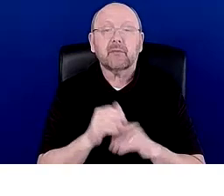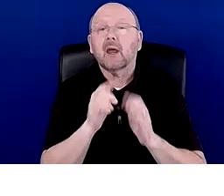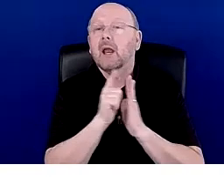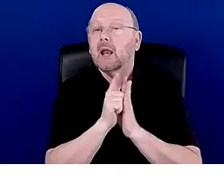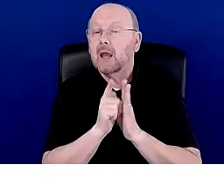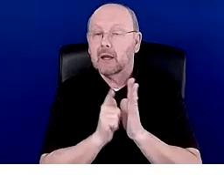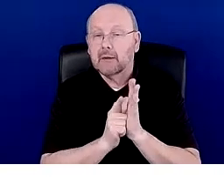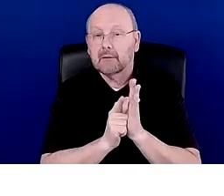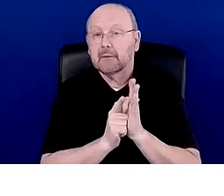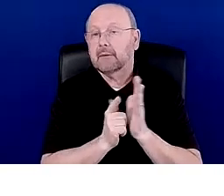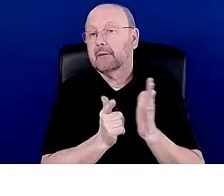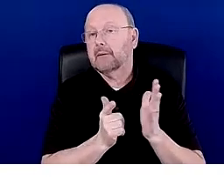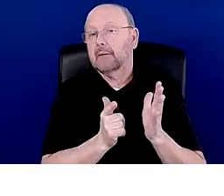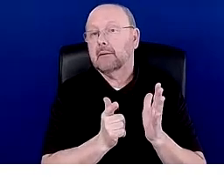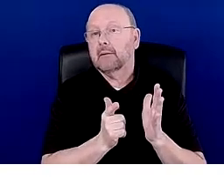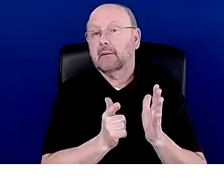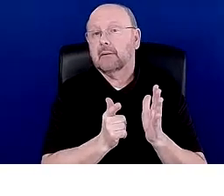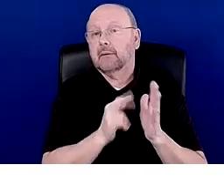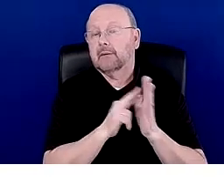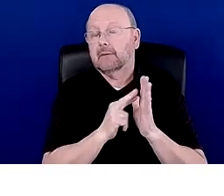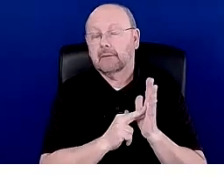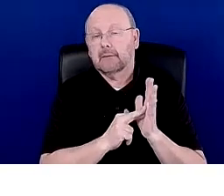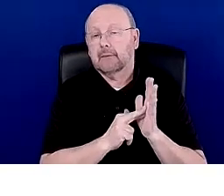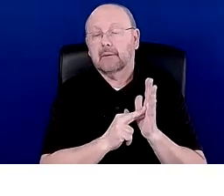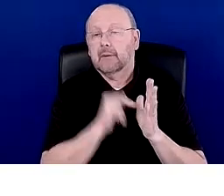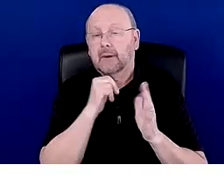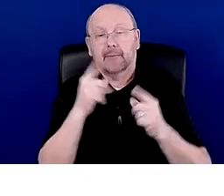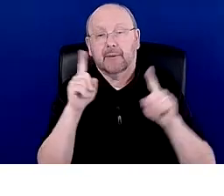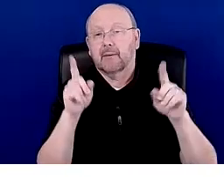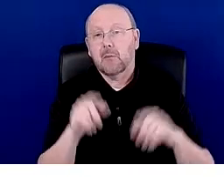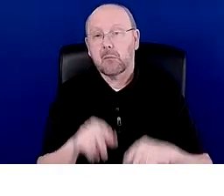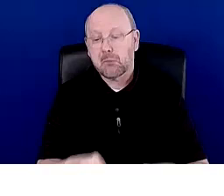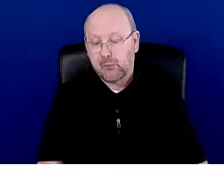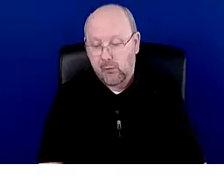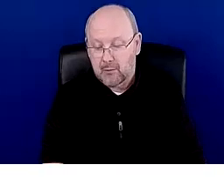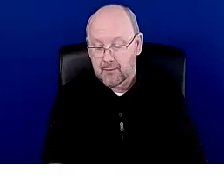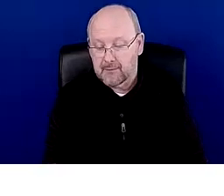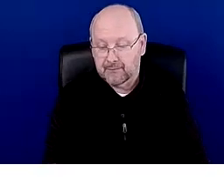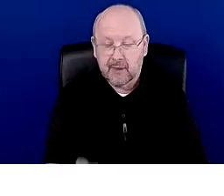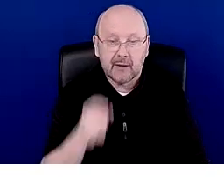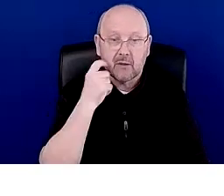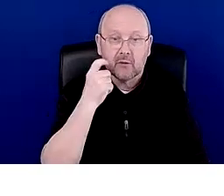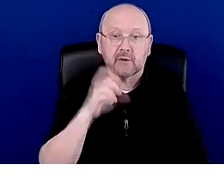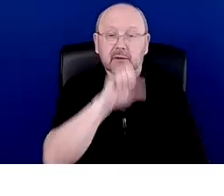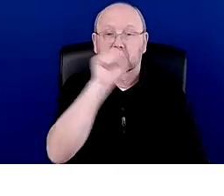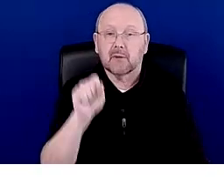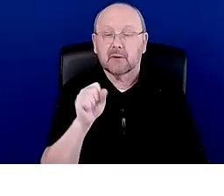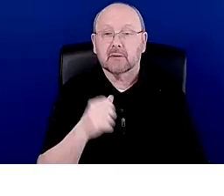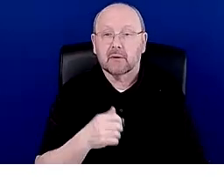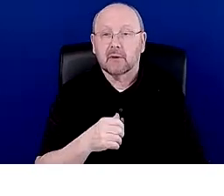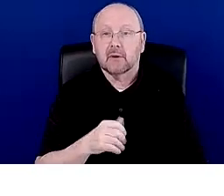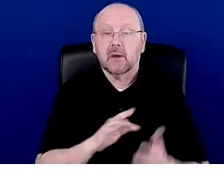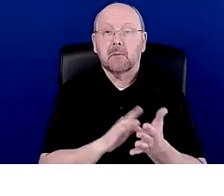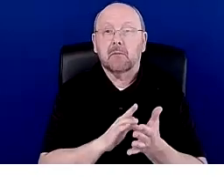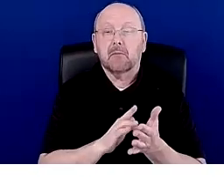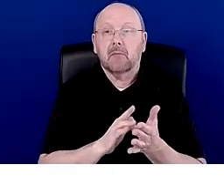just not going to work. Okay. So yes, last semester, my medical term students said there was a free book